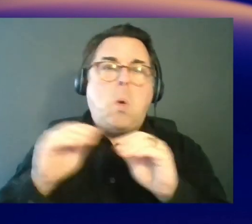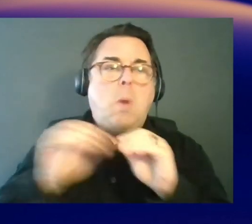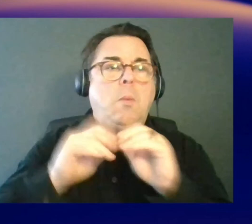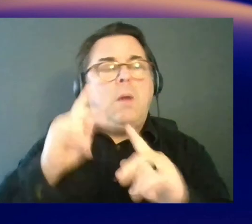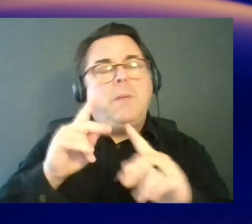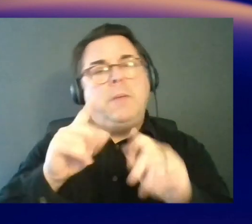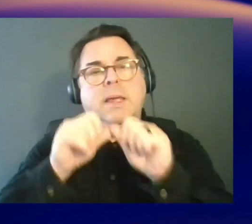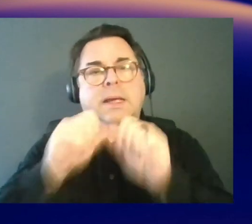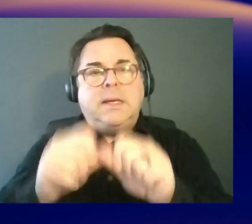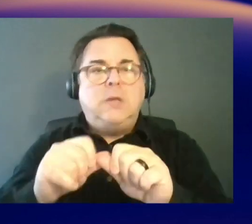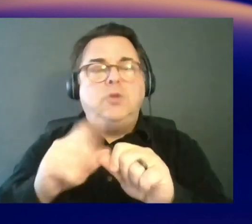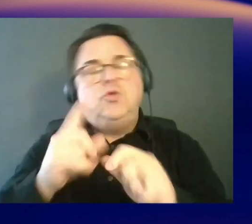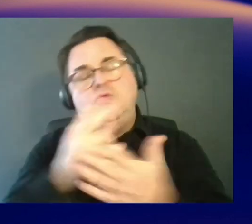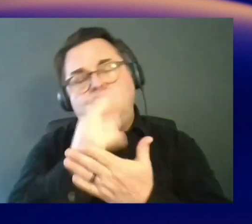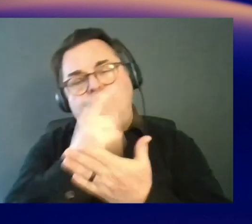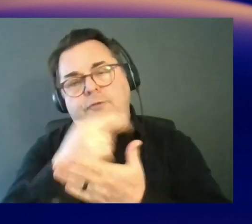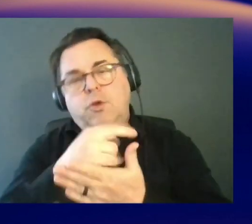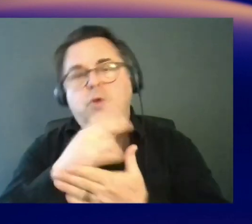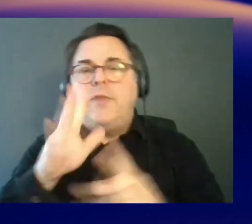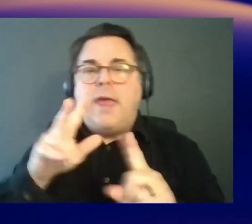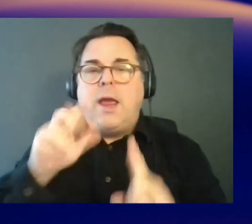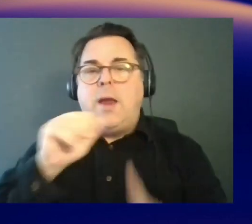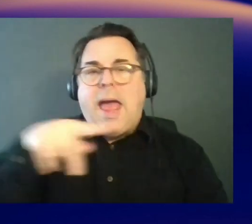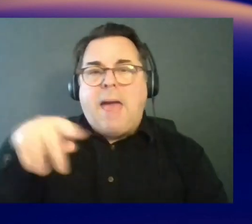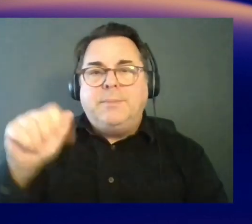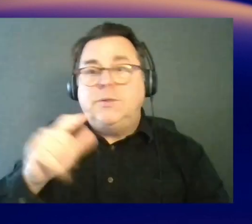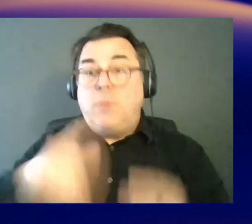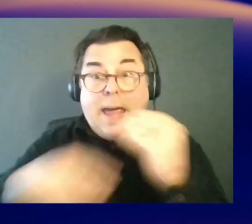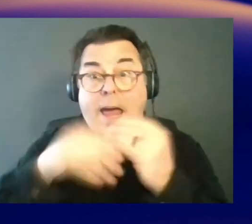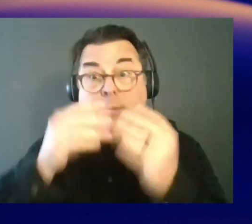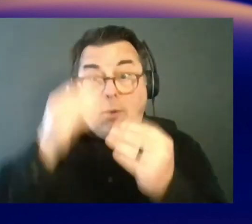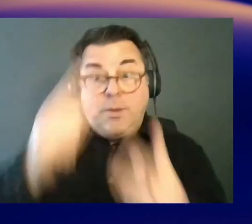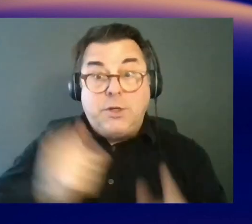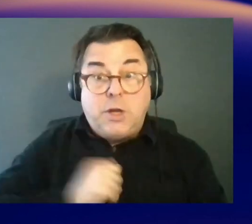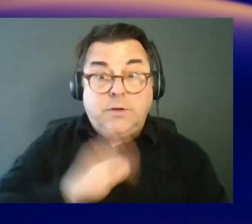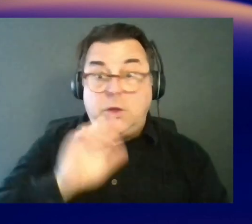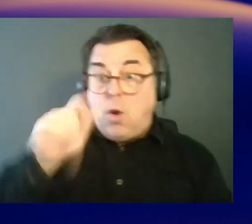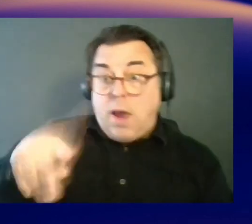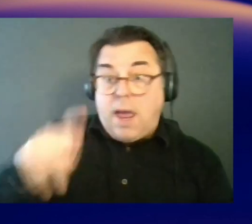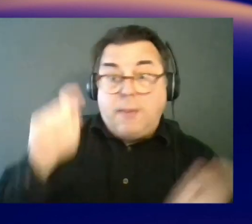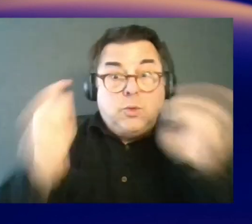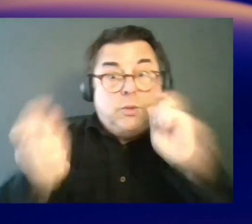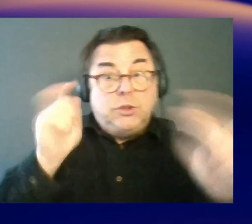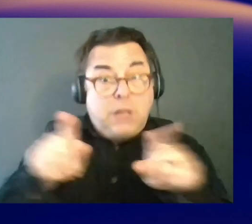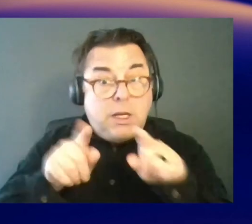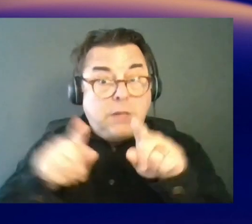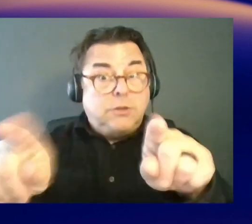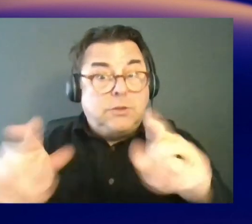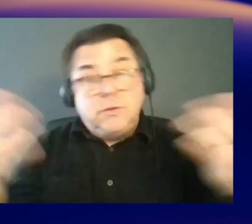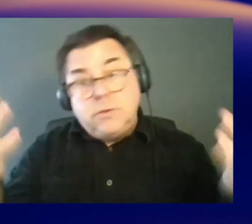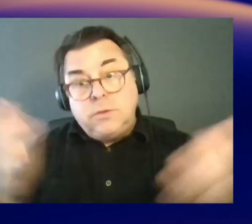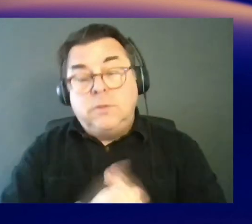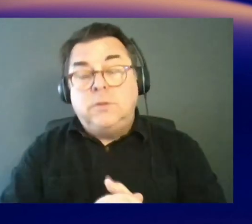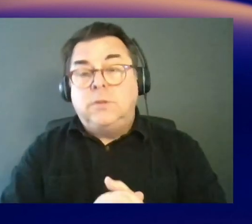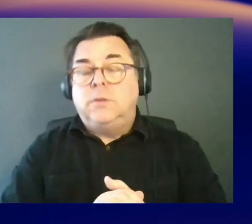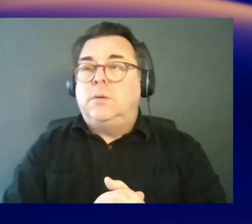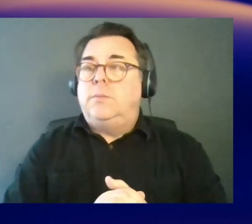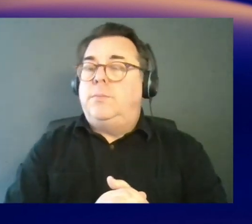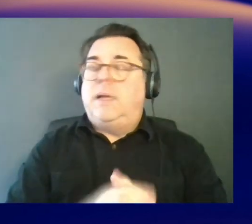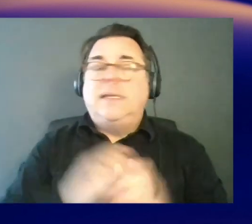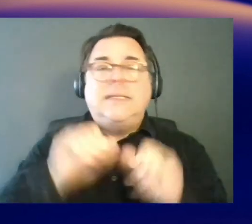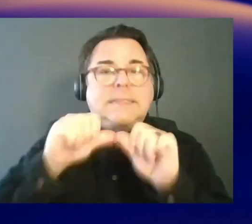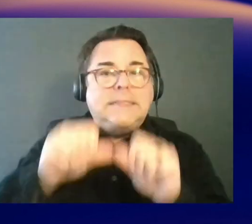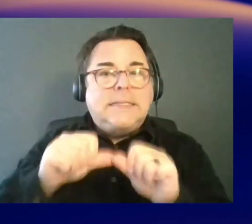well architecture reviews on their applications, because we're adding more information in. Your applications may change over time. Yep. The sustainability pillar